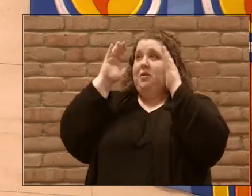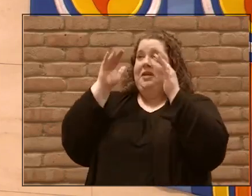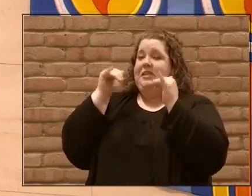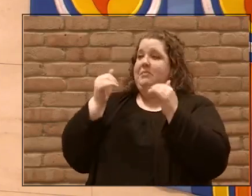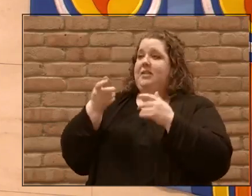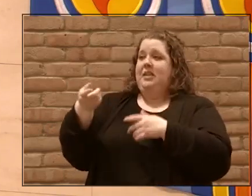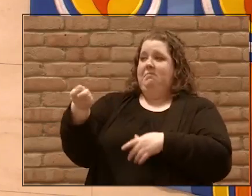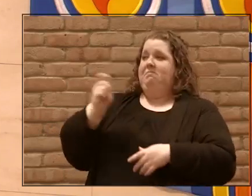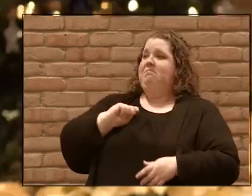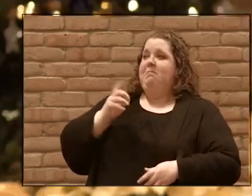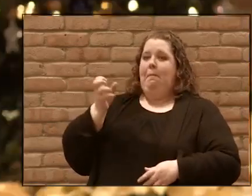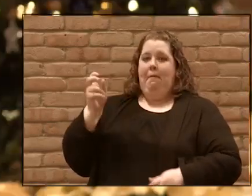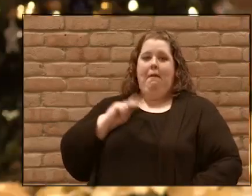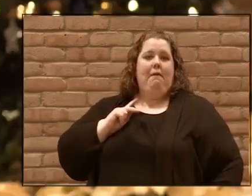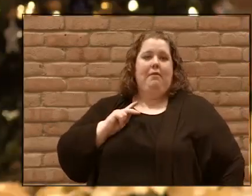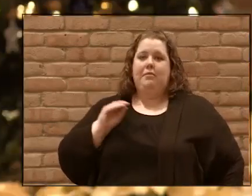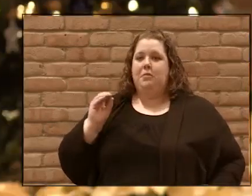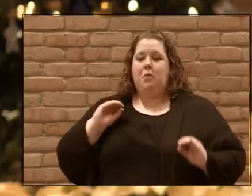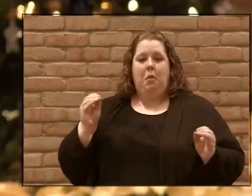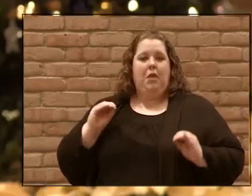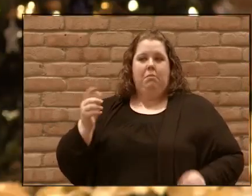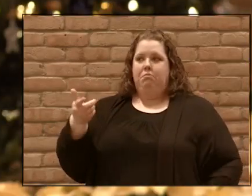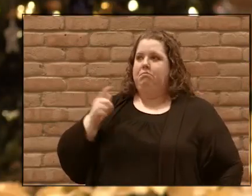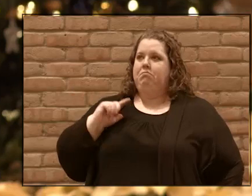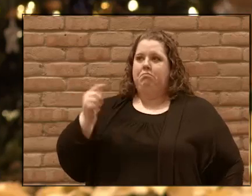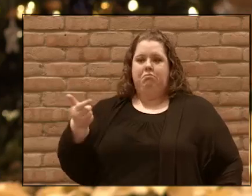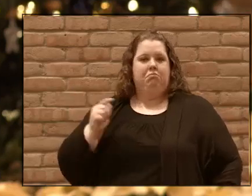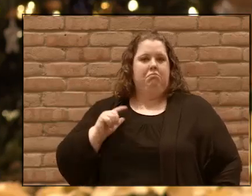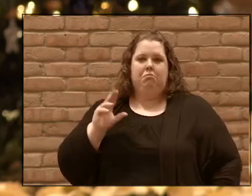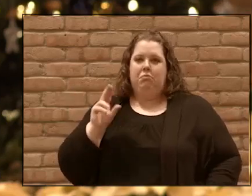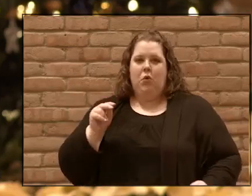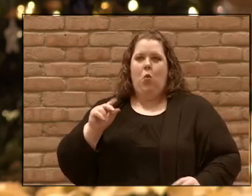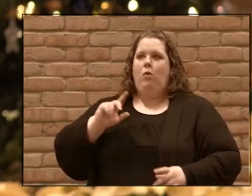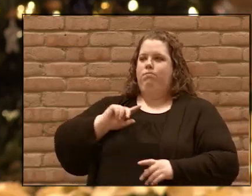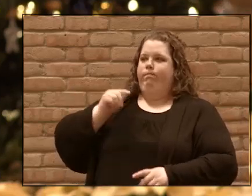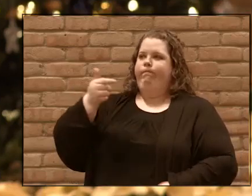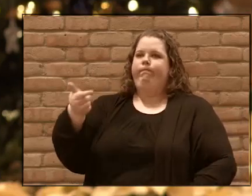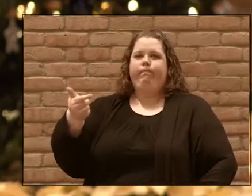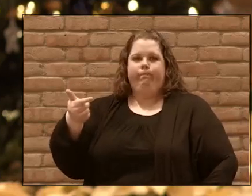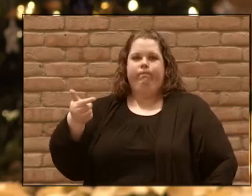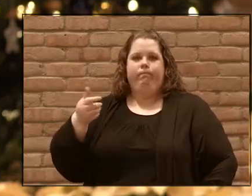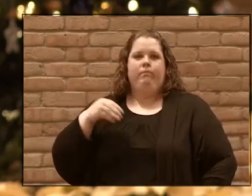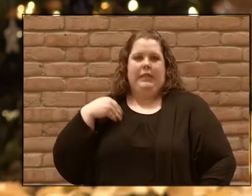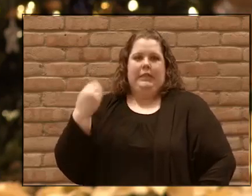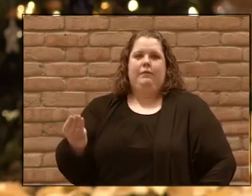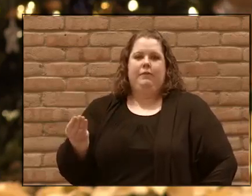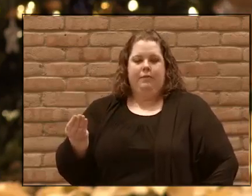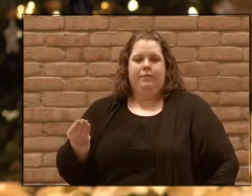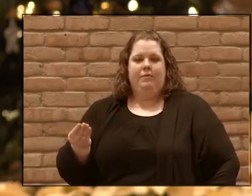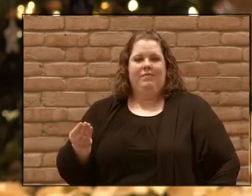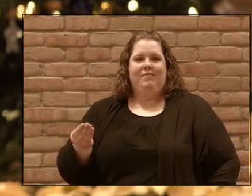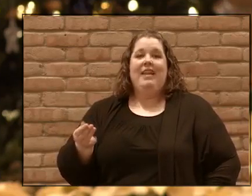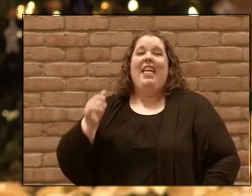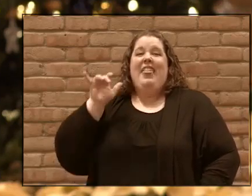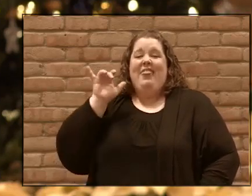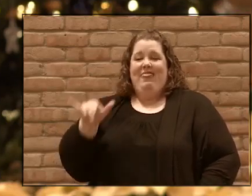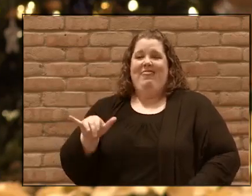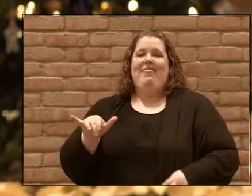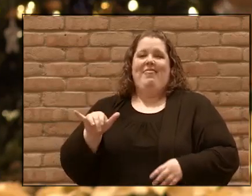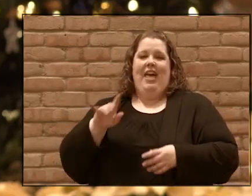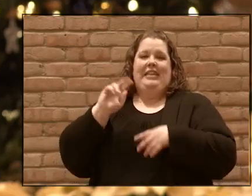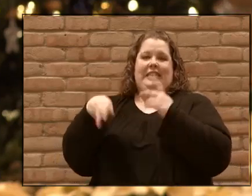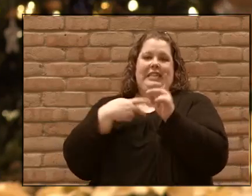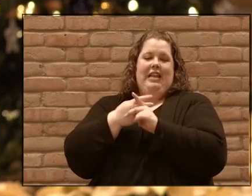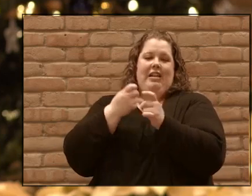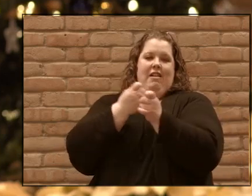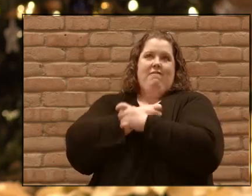in return. And it's this kind of love that we have received in Jesus. Paul writes about